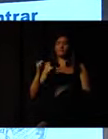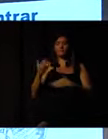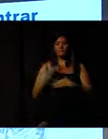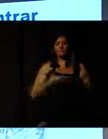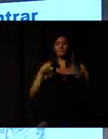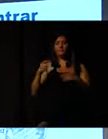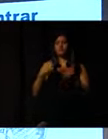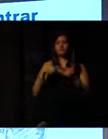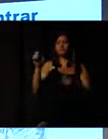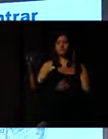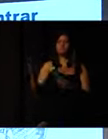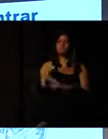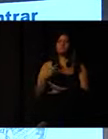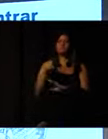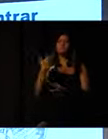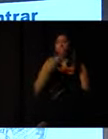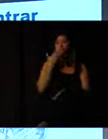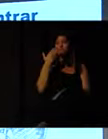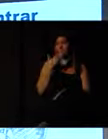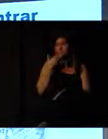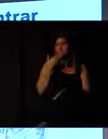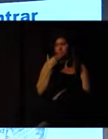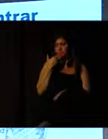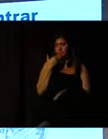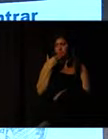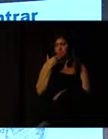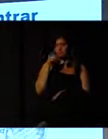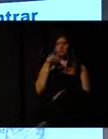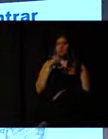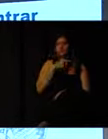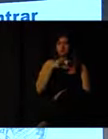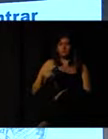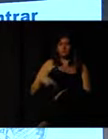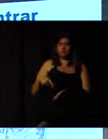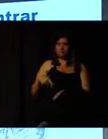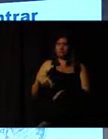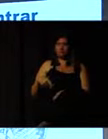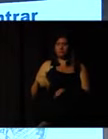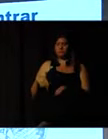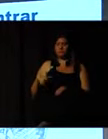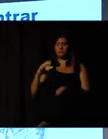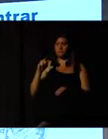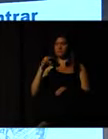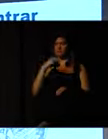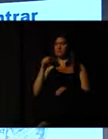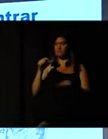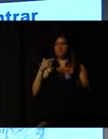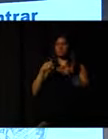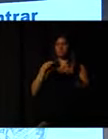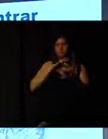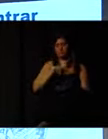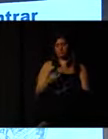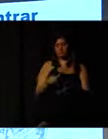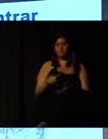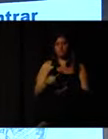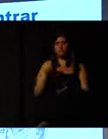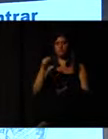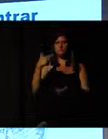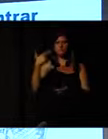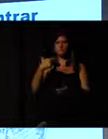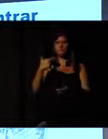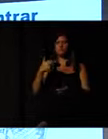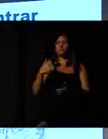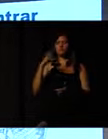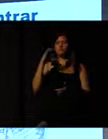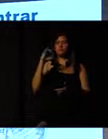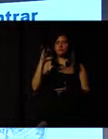approximation as facilitators. For you to have an idea, the President of the Division of General Programs